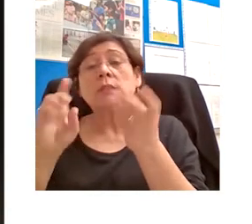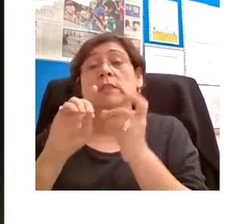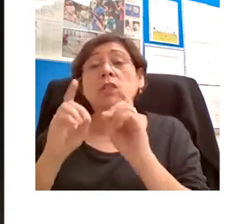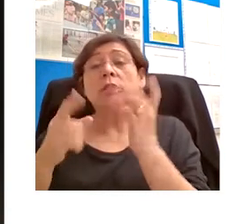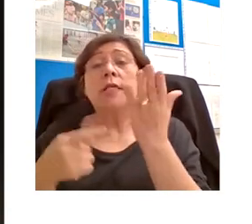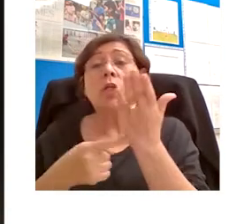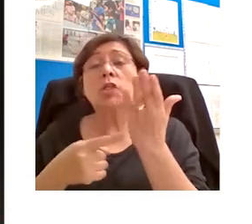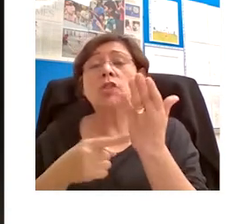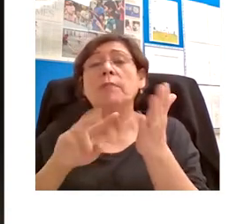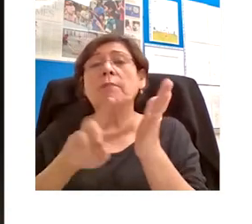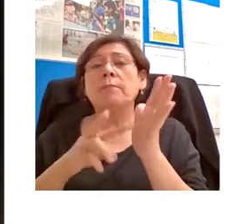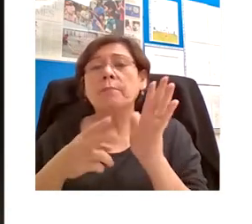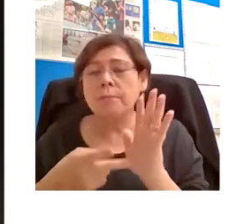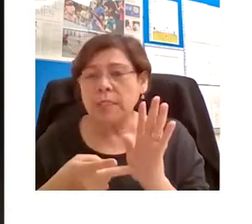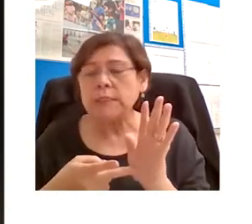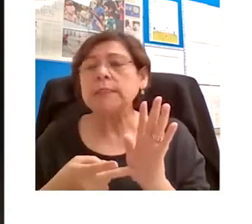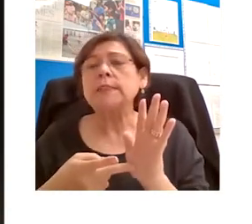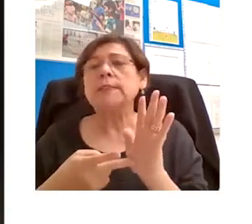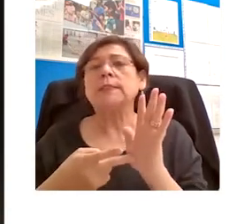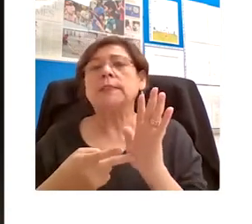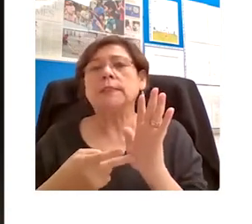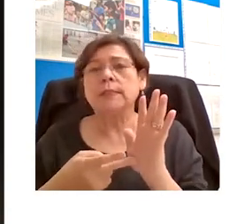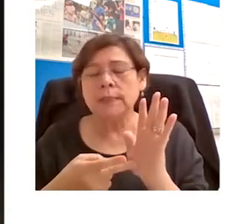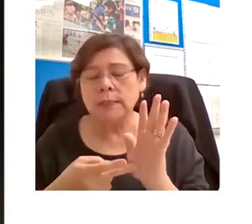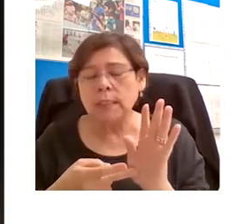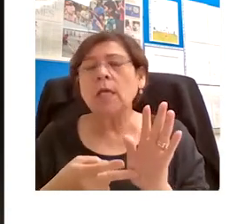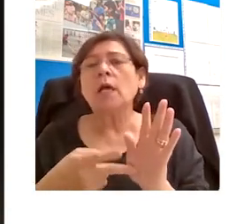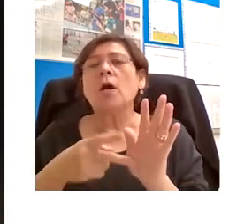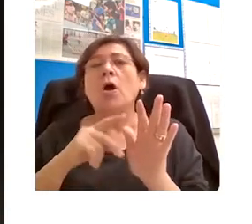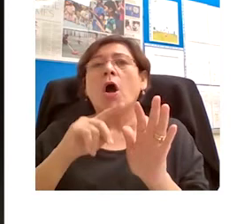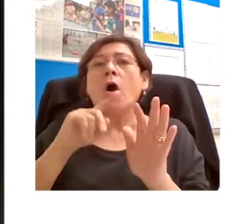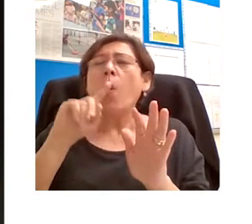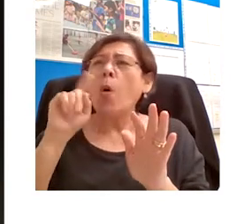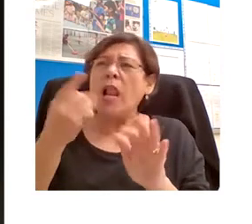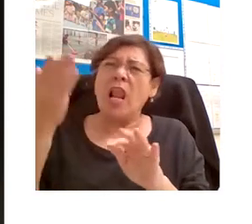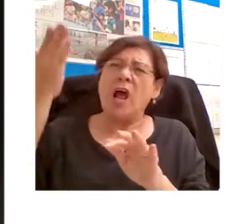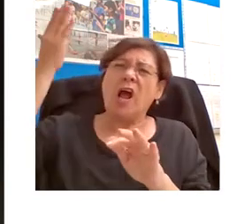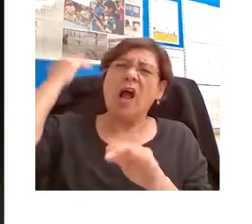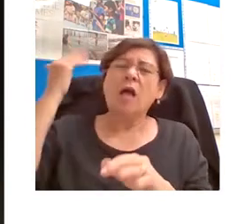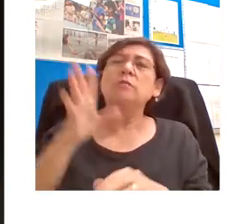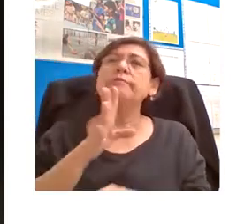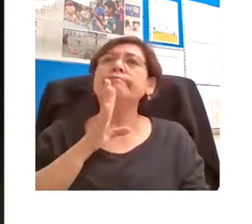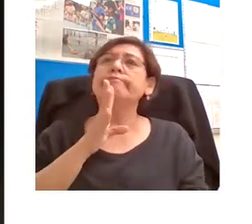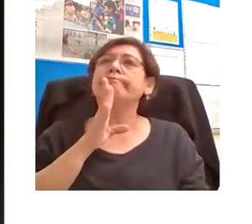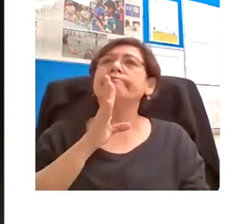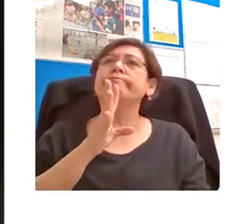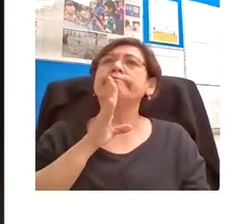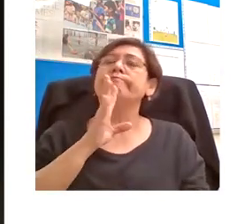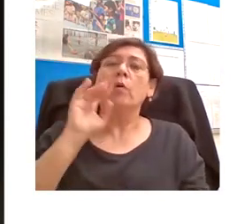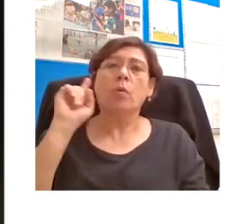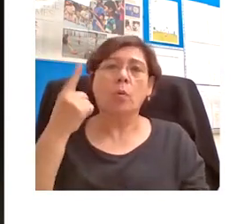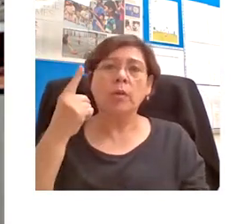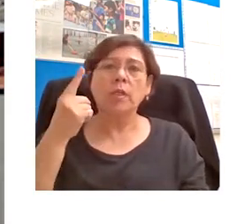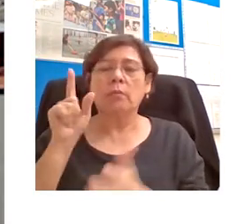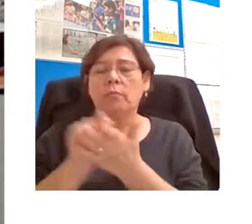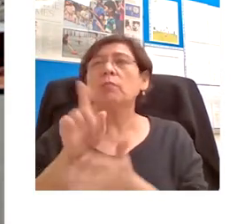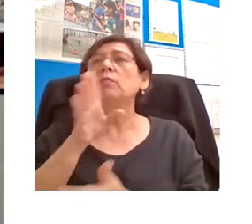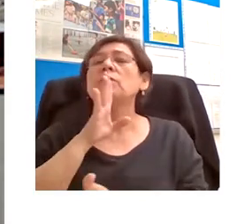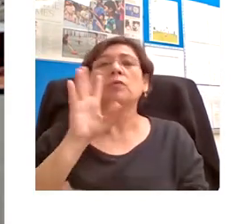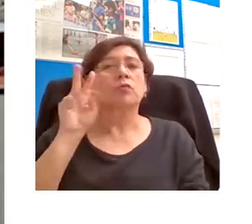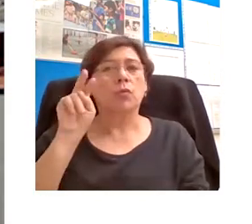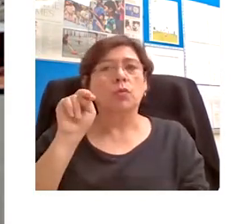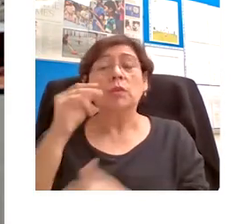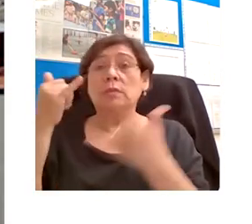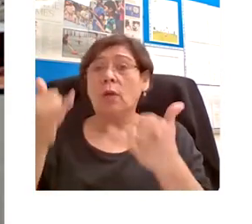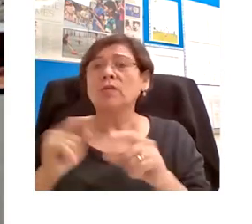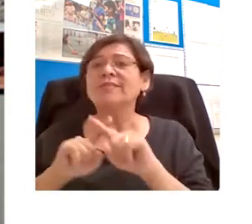age-old necessity of channeling our learning almost entirely through spoken, written, and printed words. So what